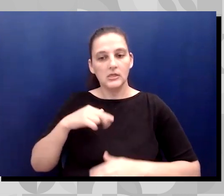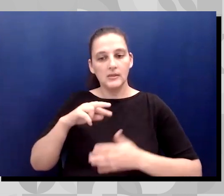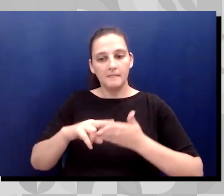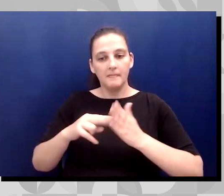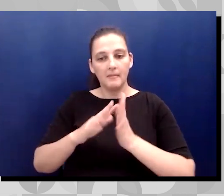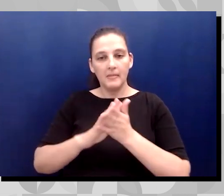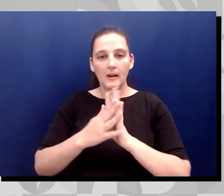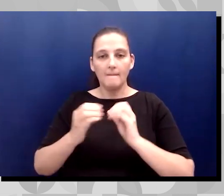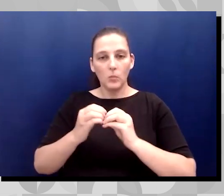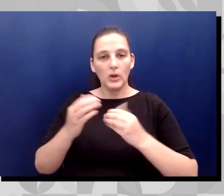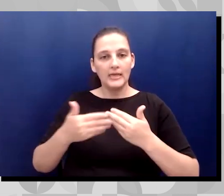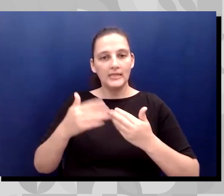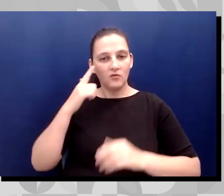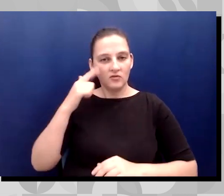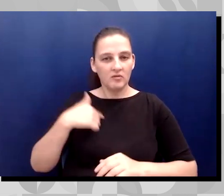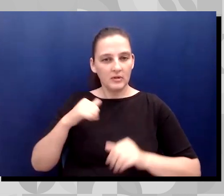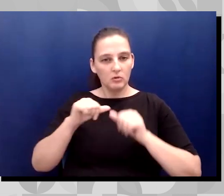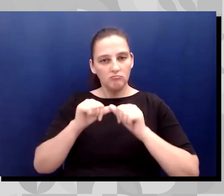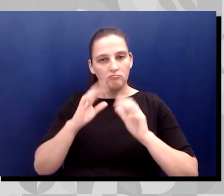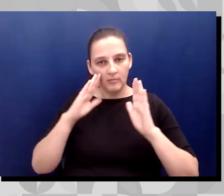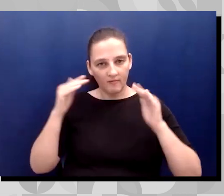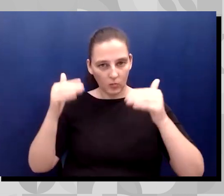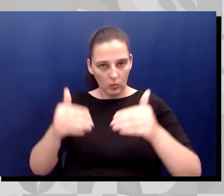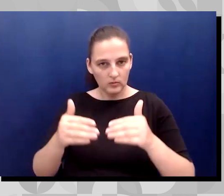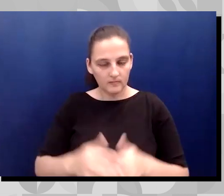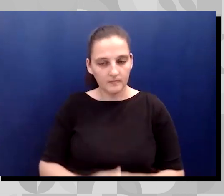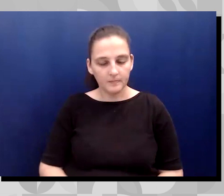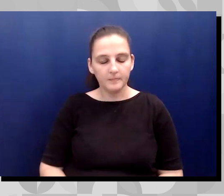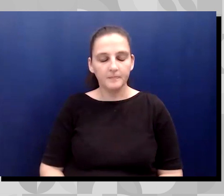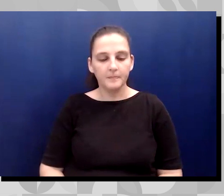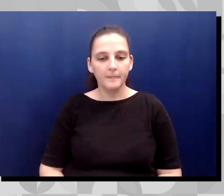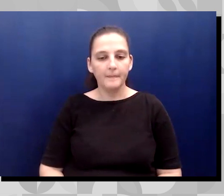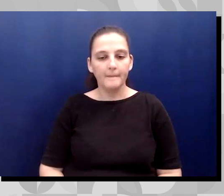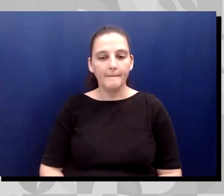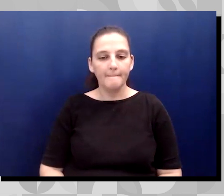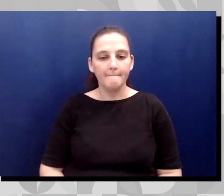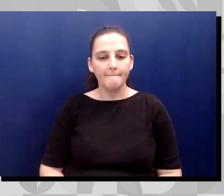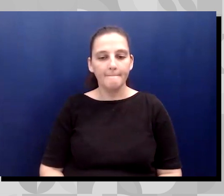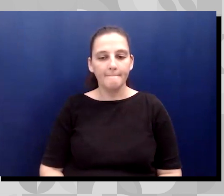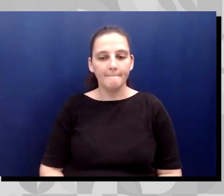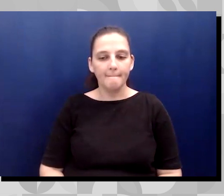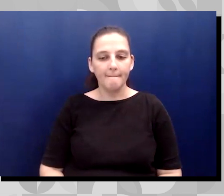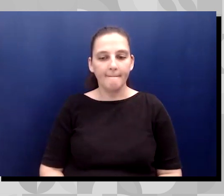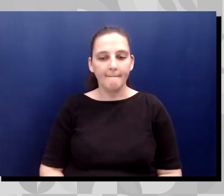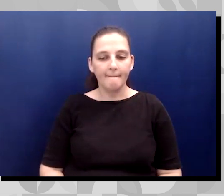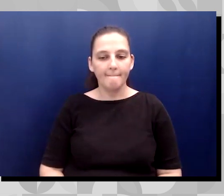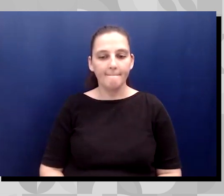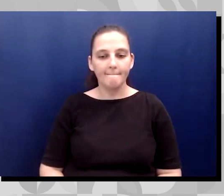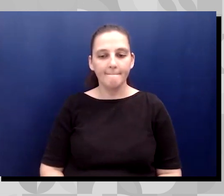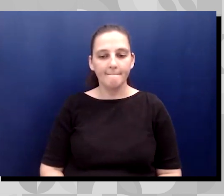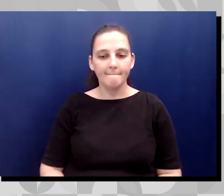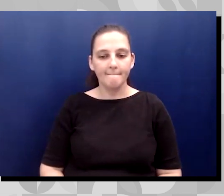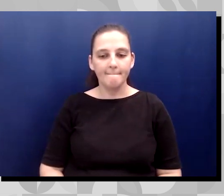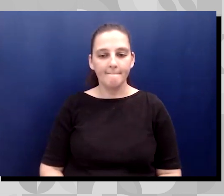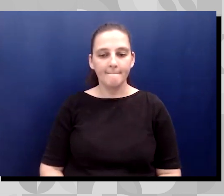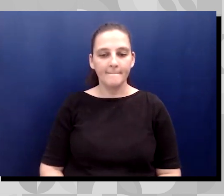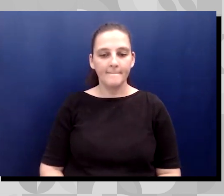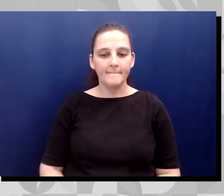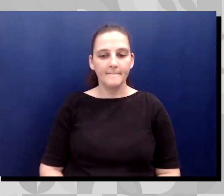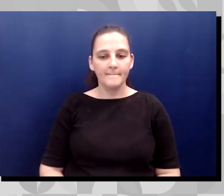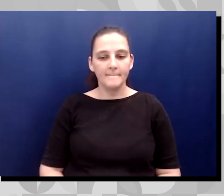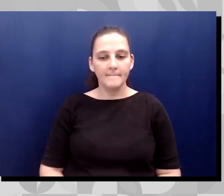focused. Um, I always kept my, my why, my why,